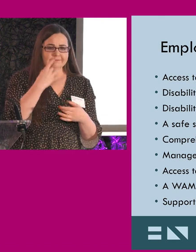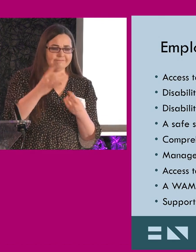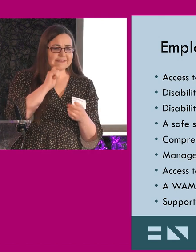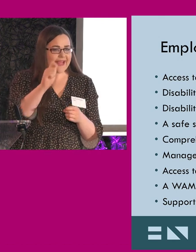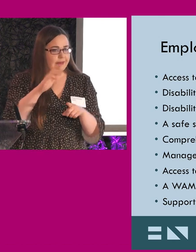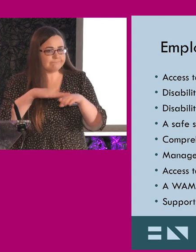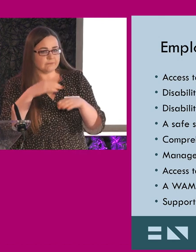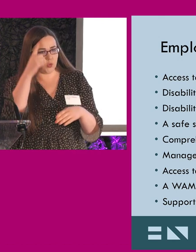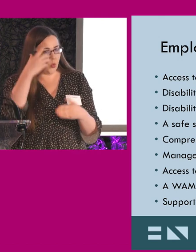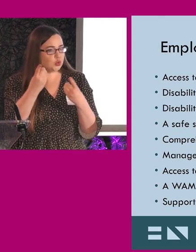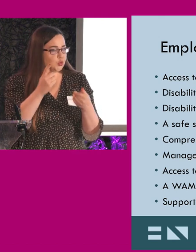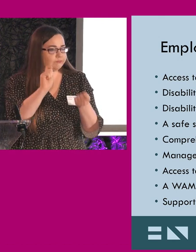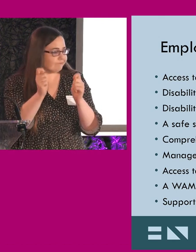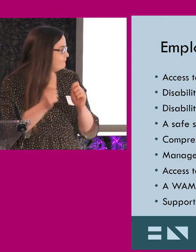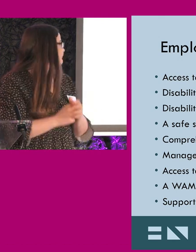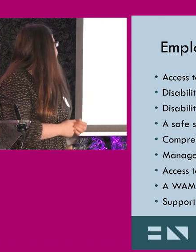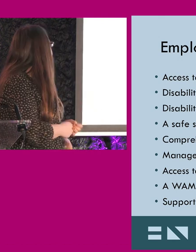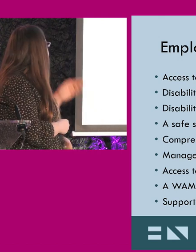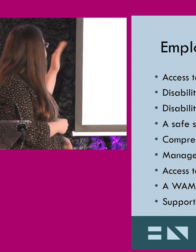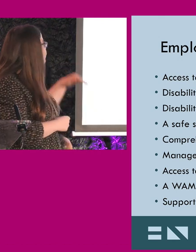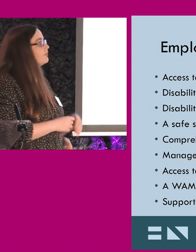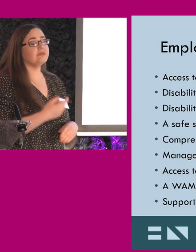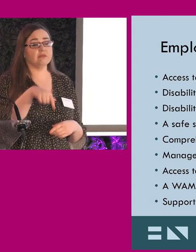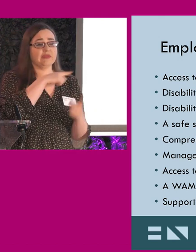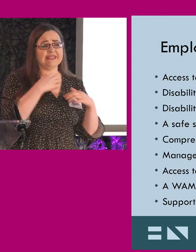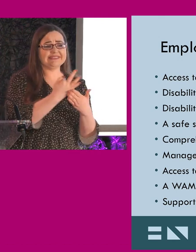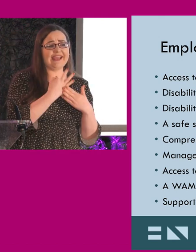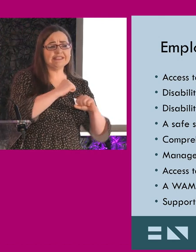disabilities and training processes that need to be carried out.